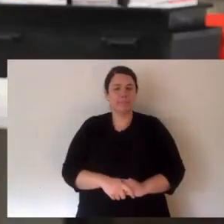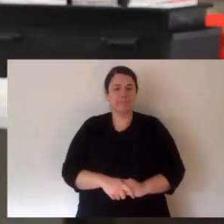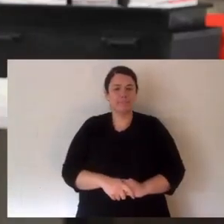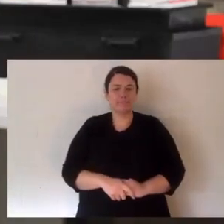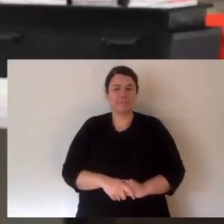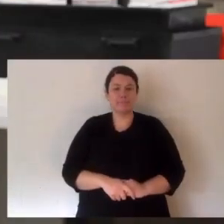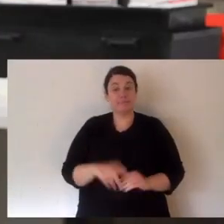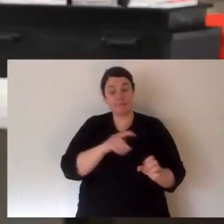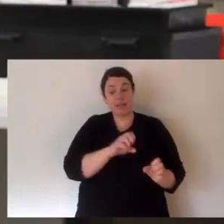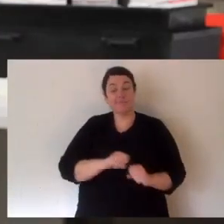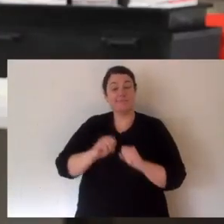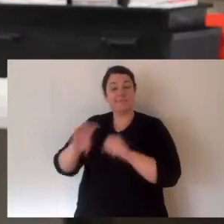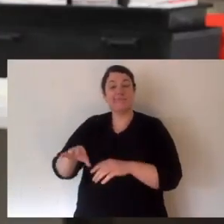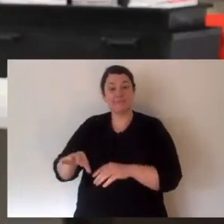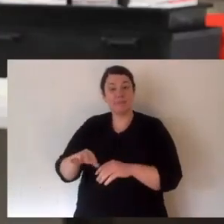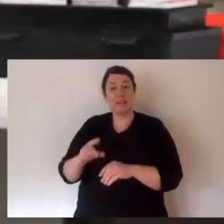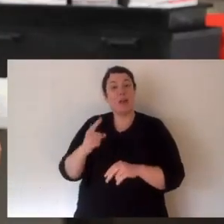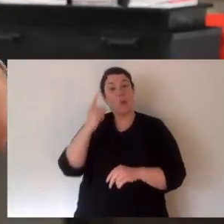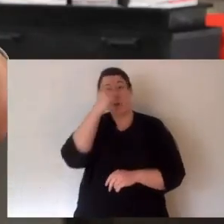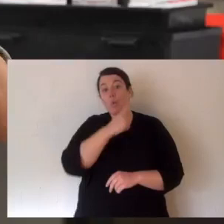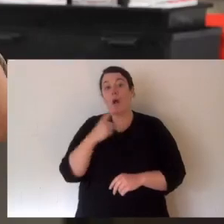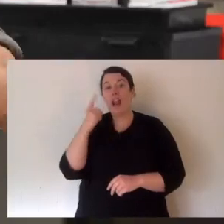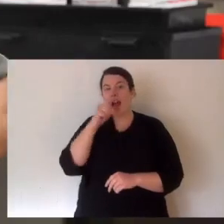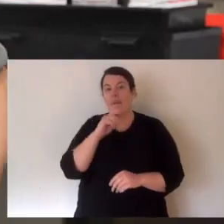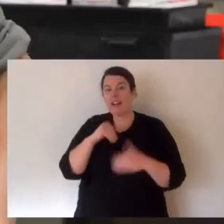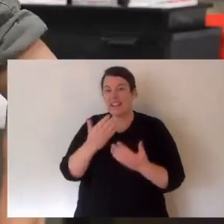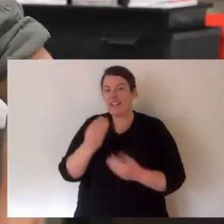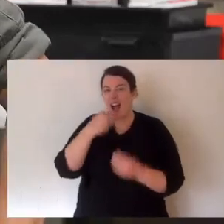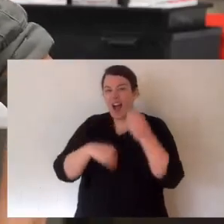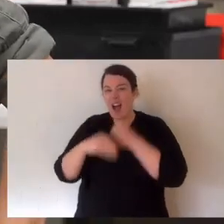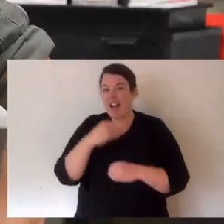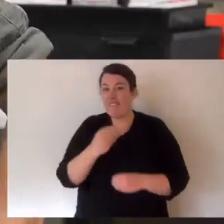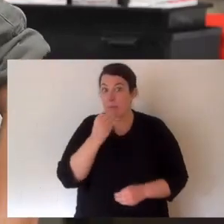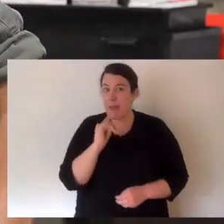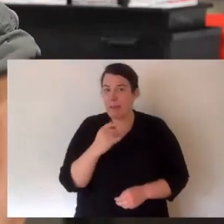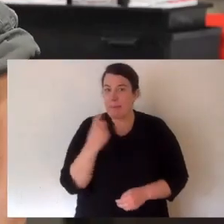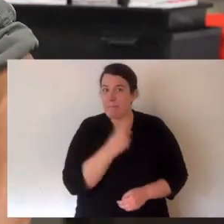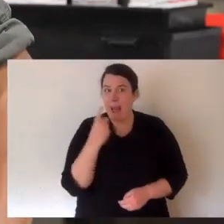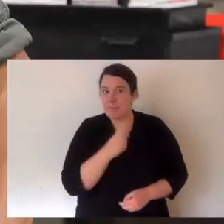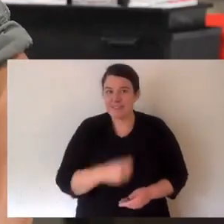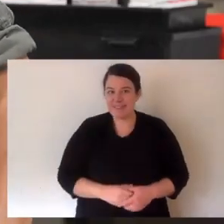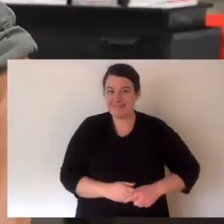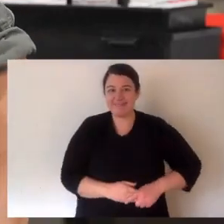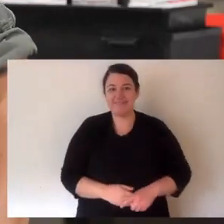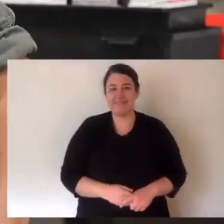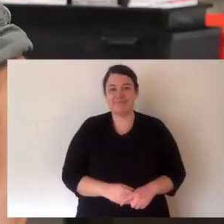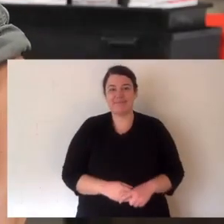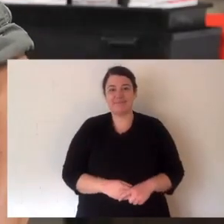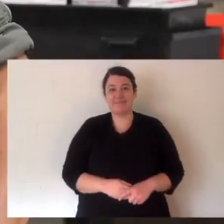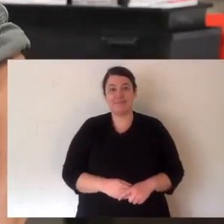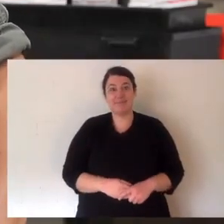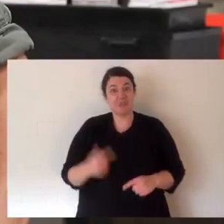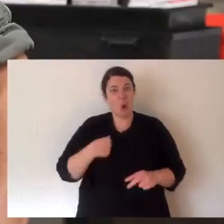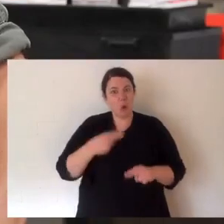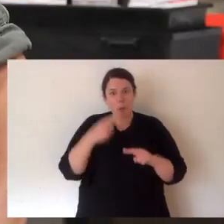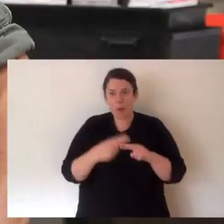life. That's a good thing and it makes me feel good. There's two bits of homework for today. One is, when I said about the